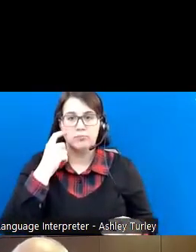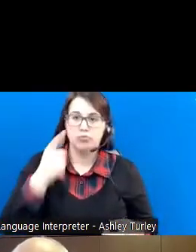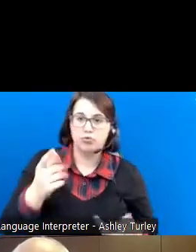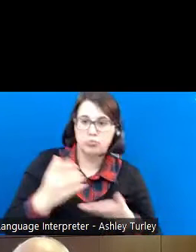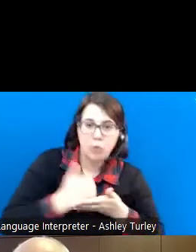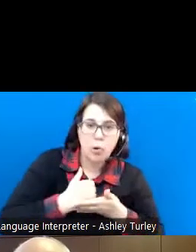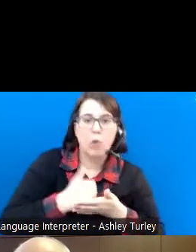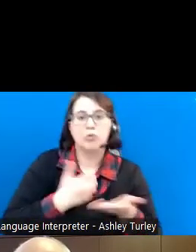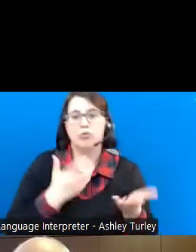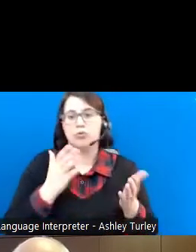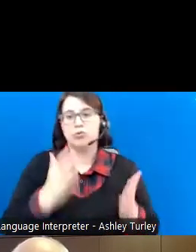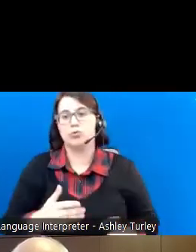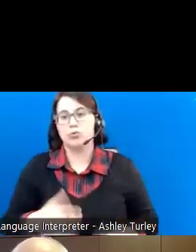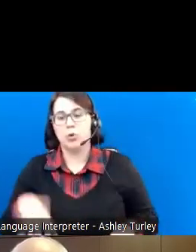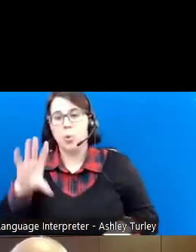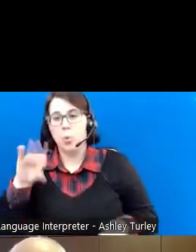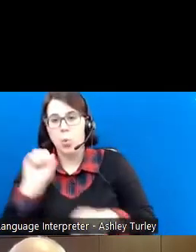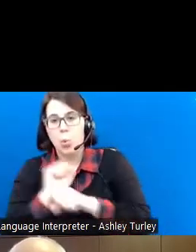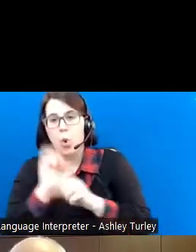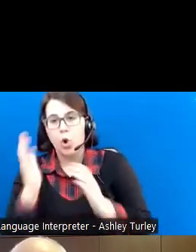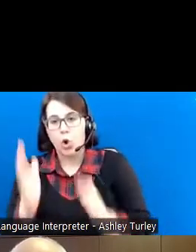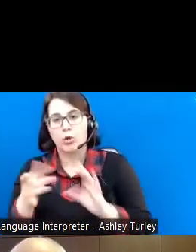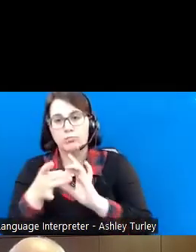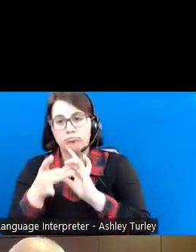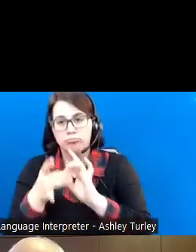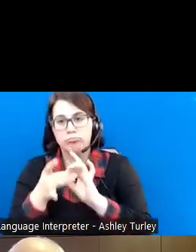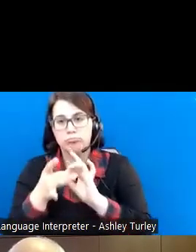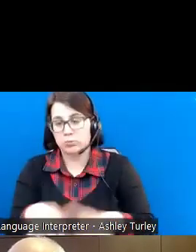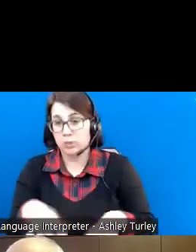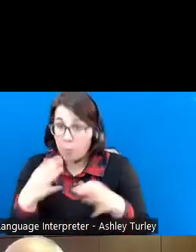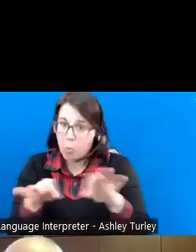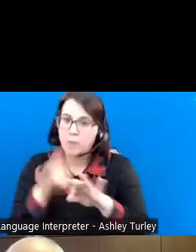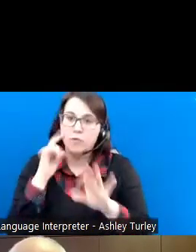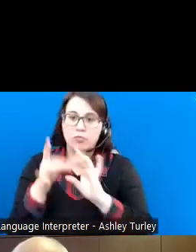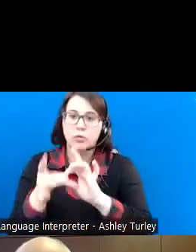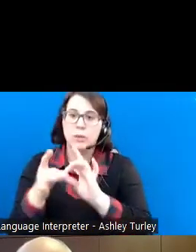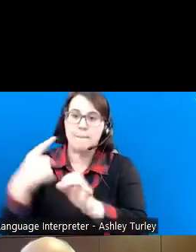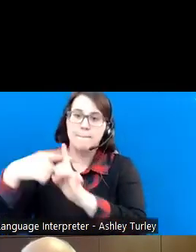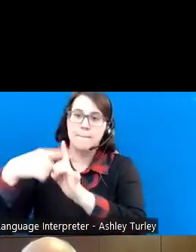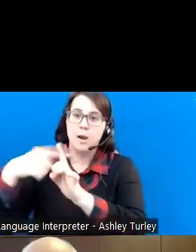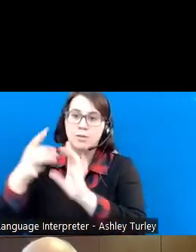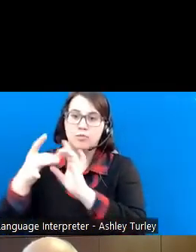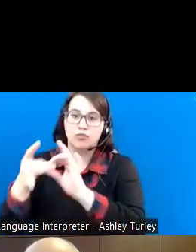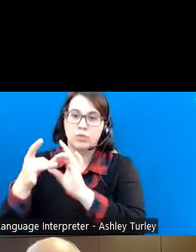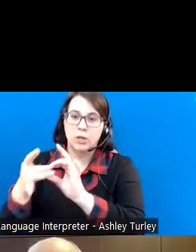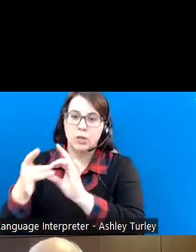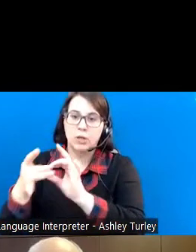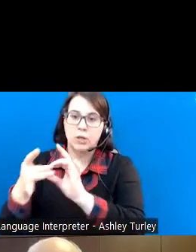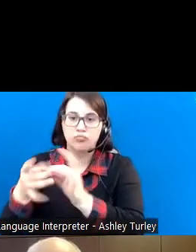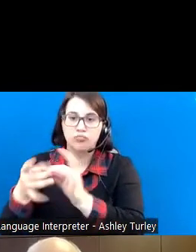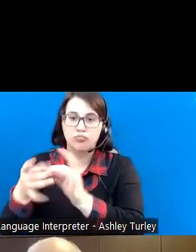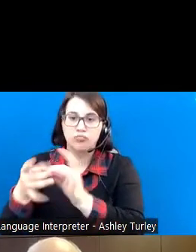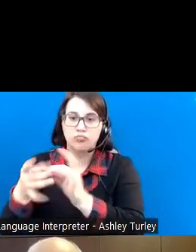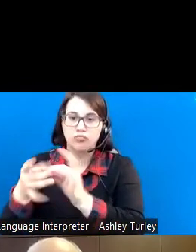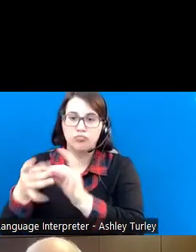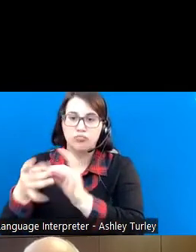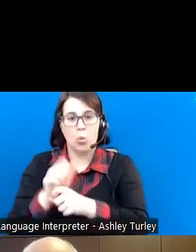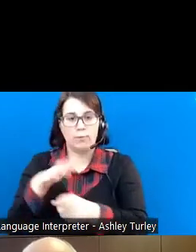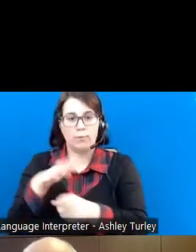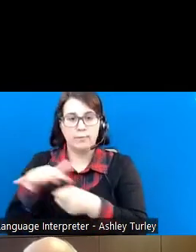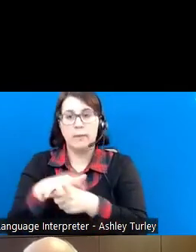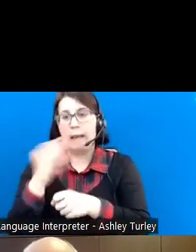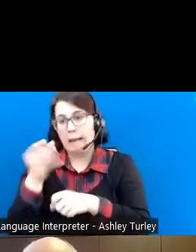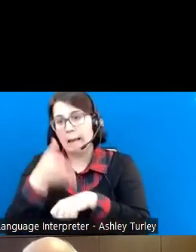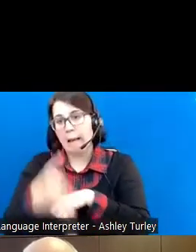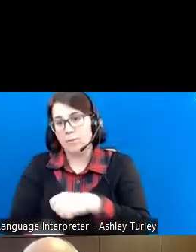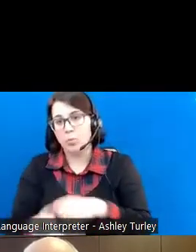again, very important with those relationship-building, positive relationships at the work site and afterwards.